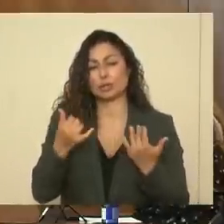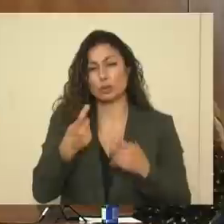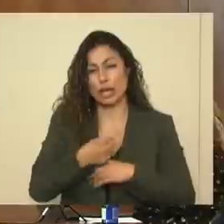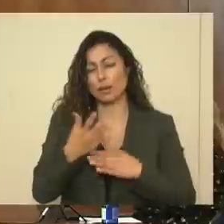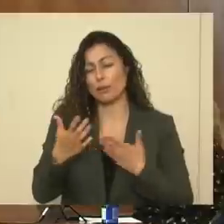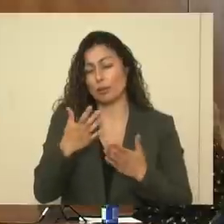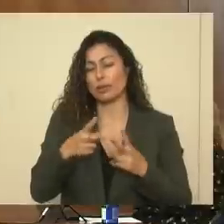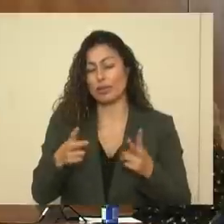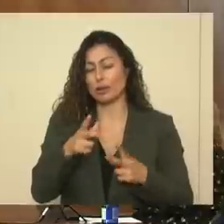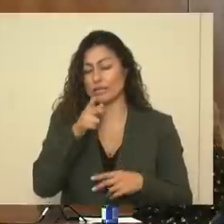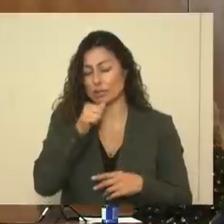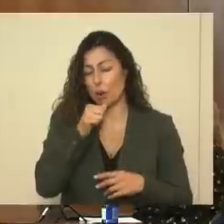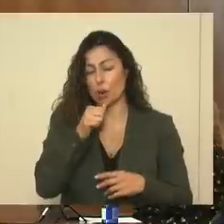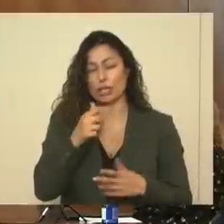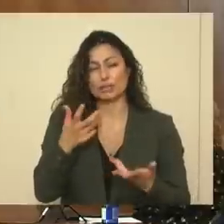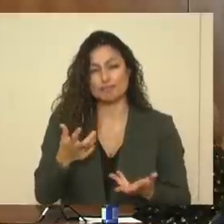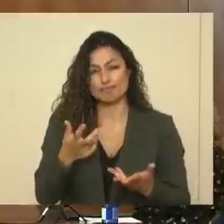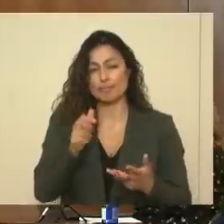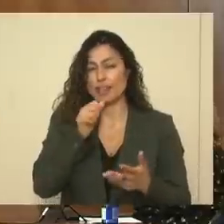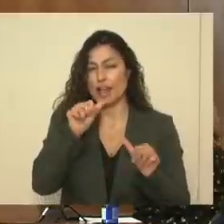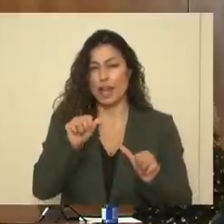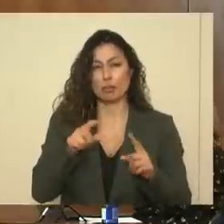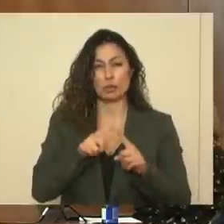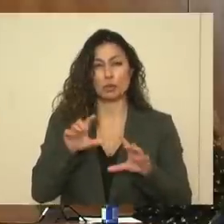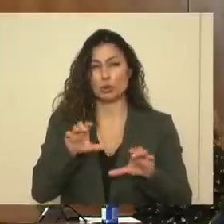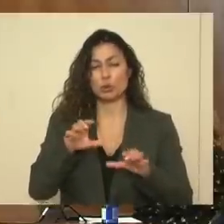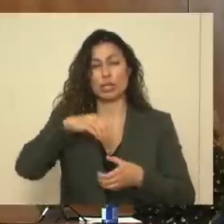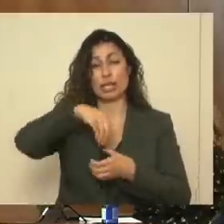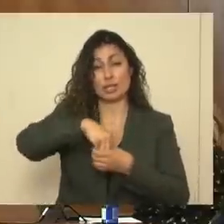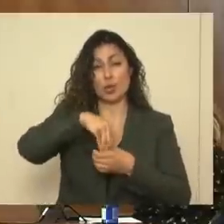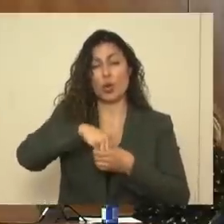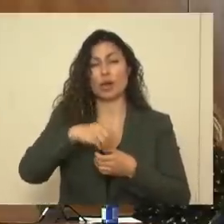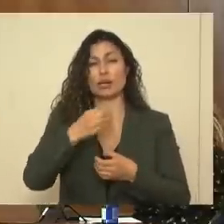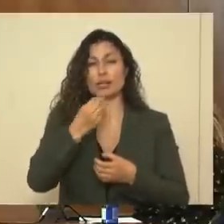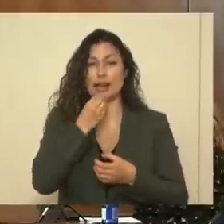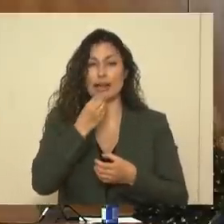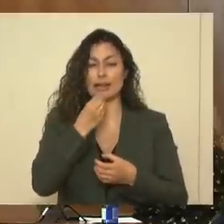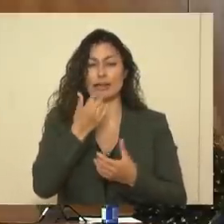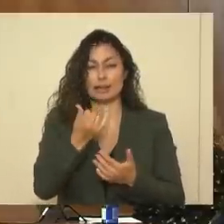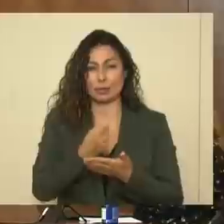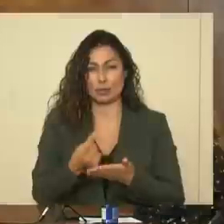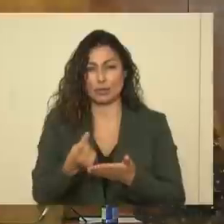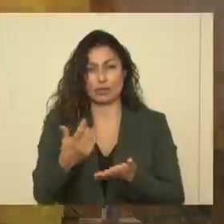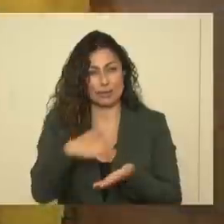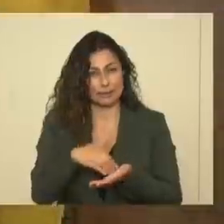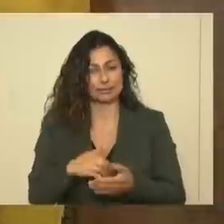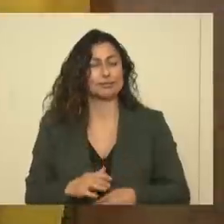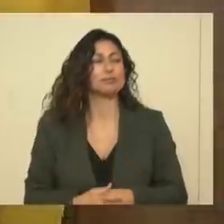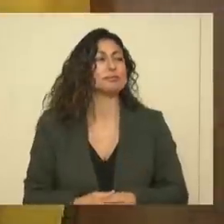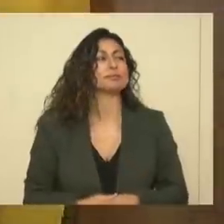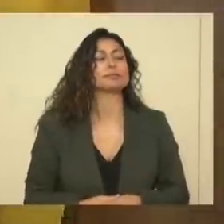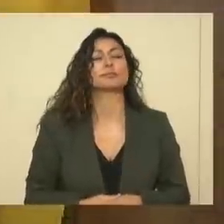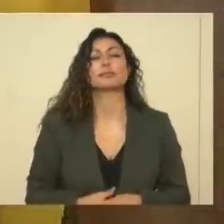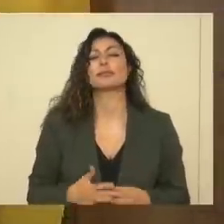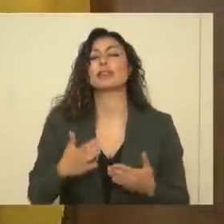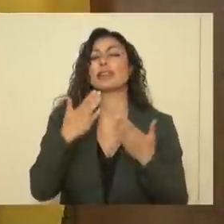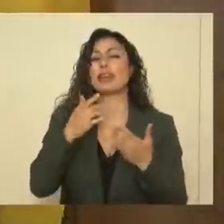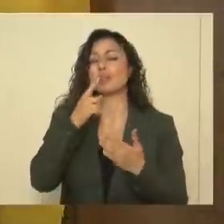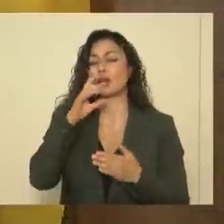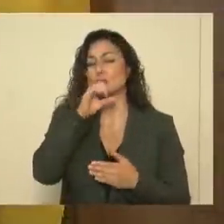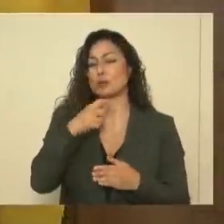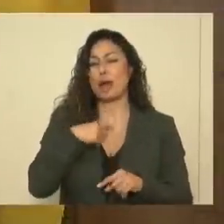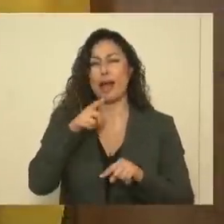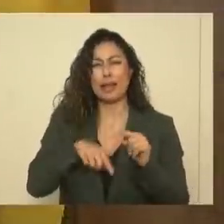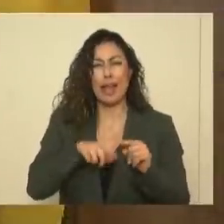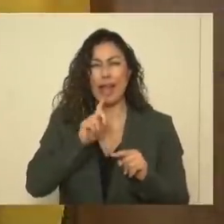disappointed, I imagine, for not being able to do indoor dining again this week as well. Well, thanks a lot for assuming I can't